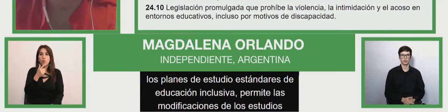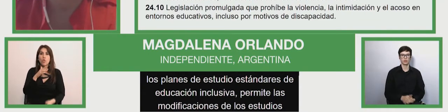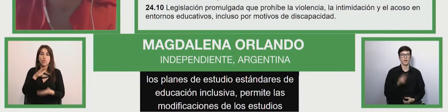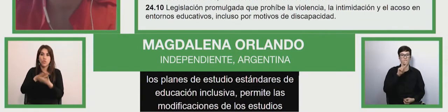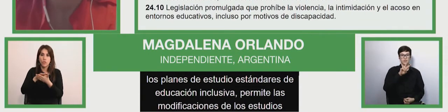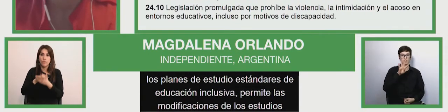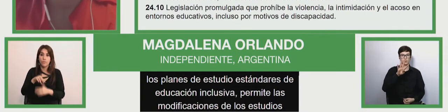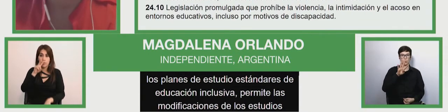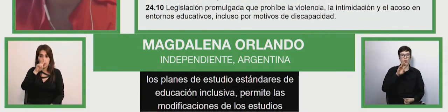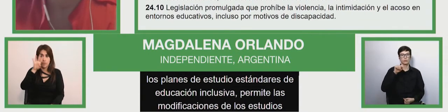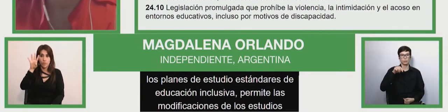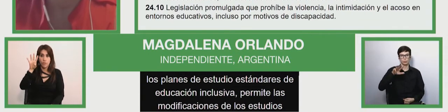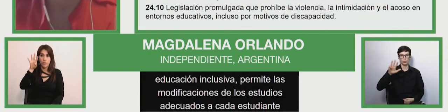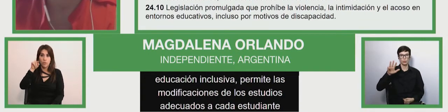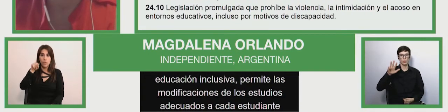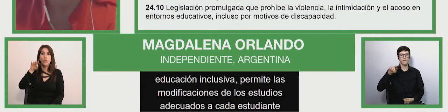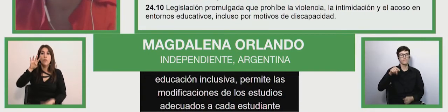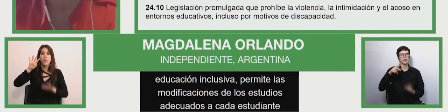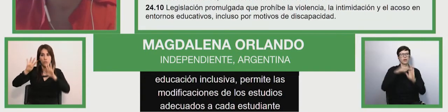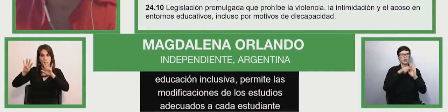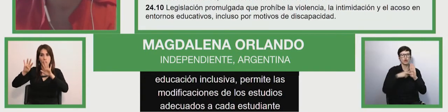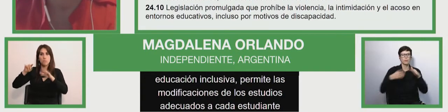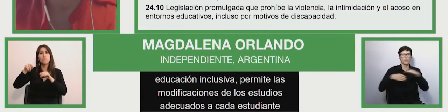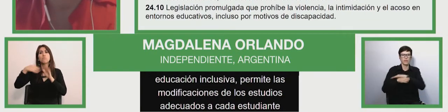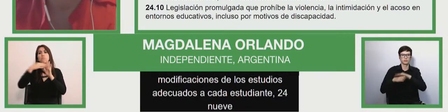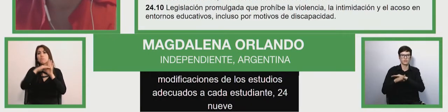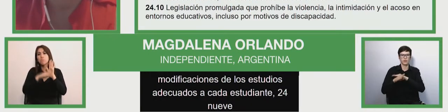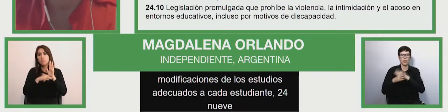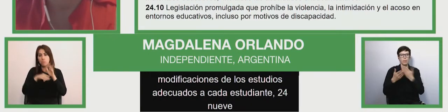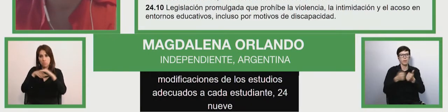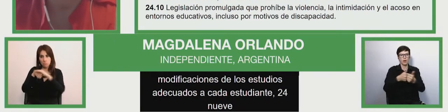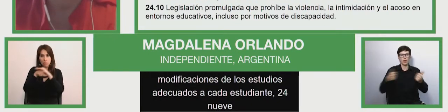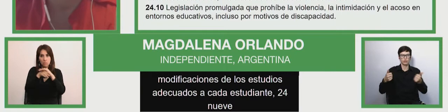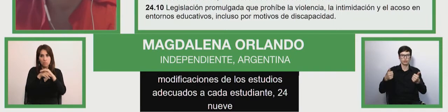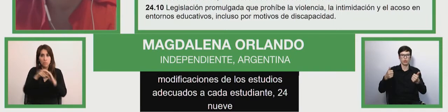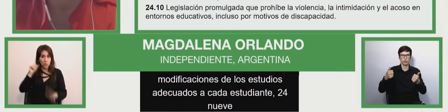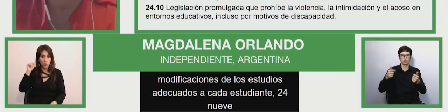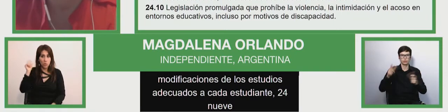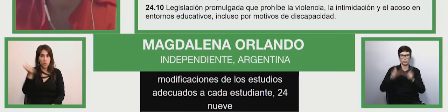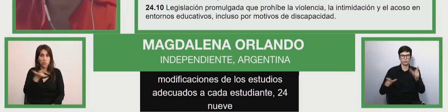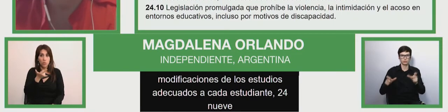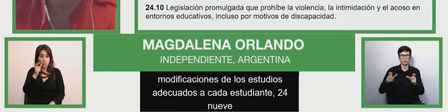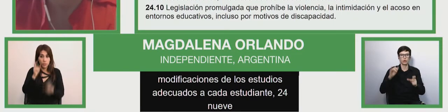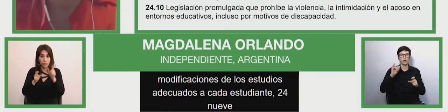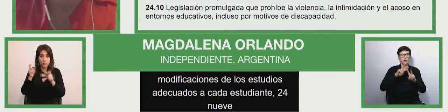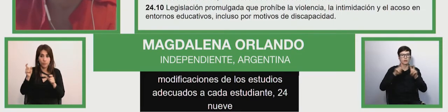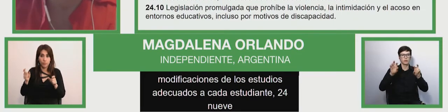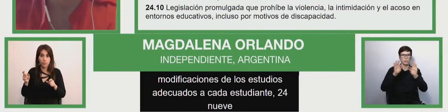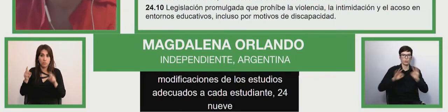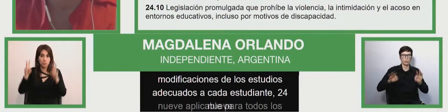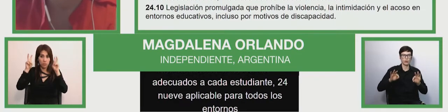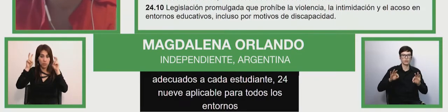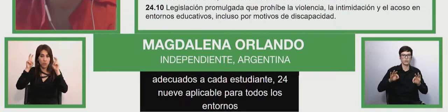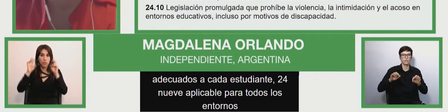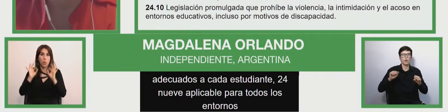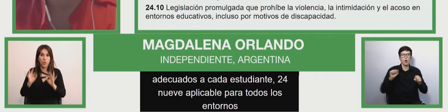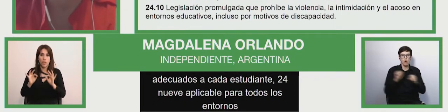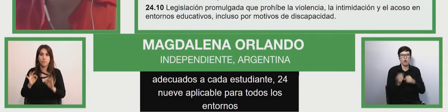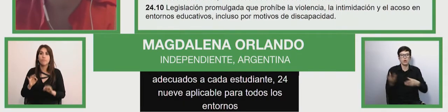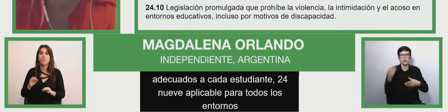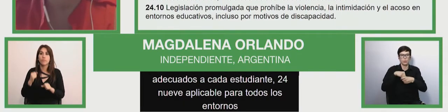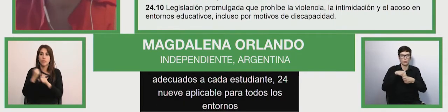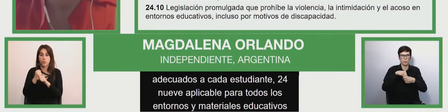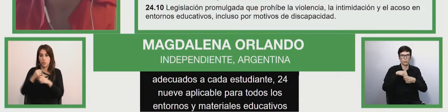accessibility norms adopted and applicable for all the surroundings and education material including extracurricular